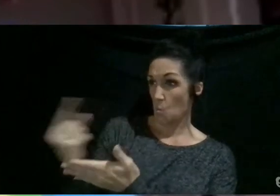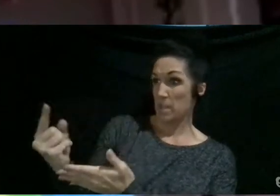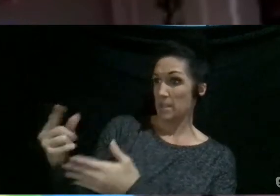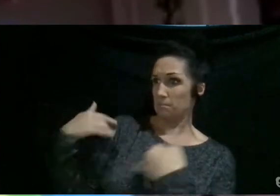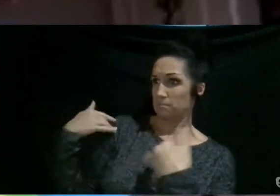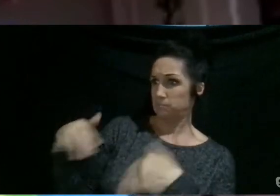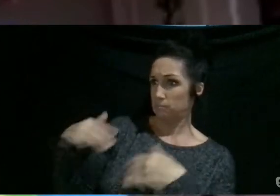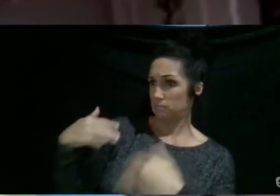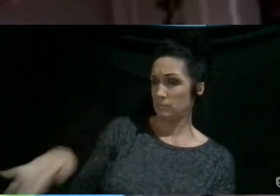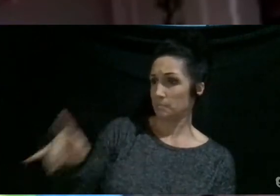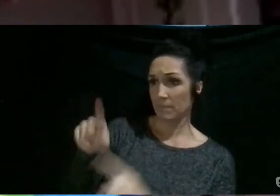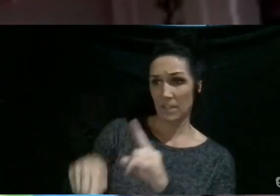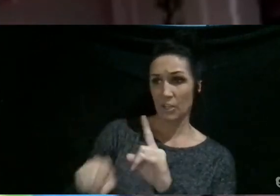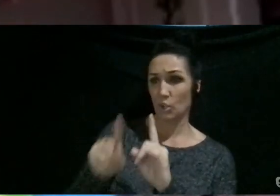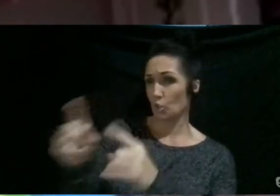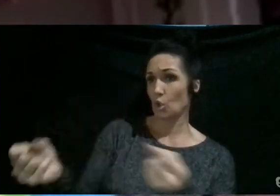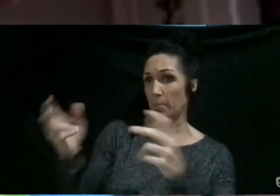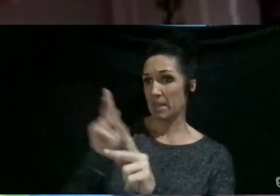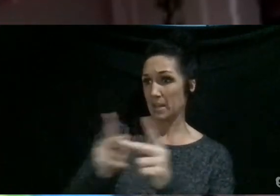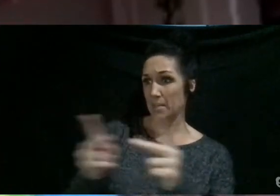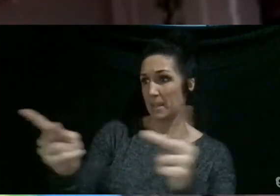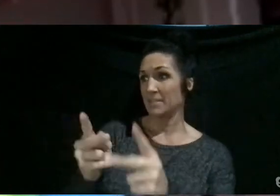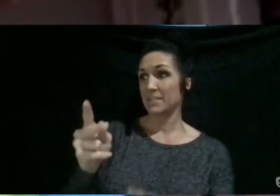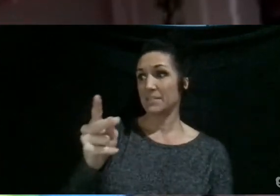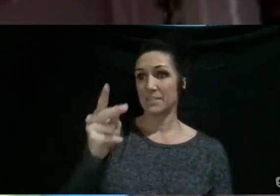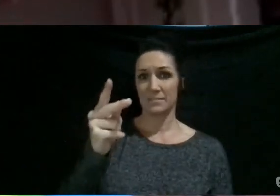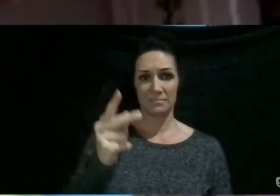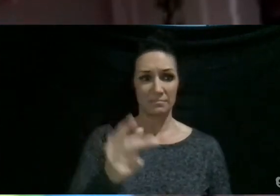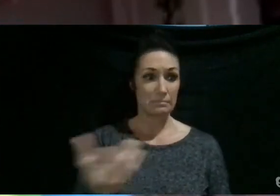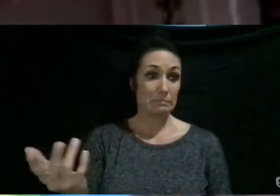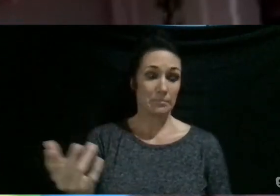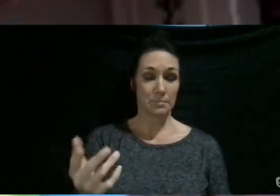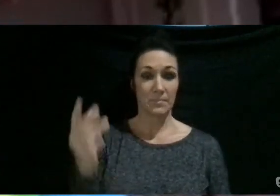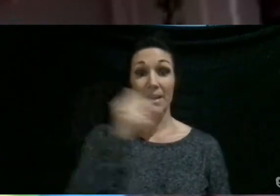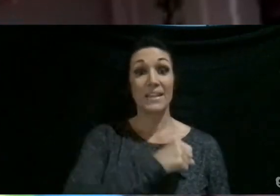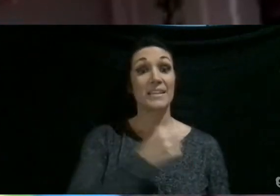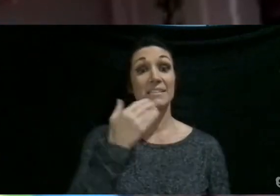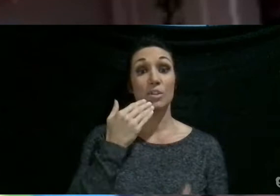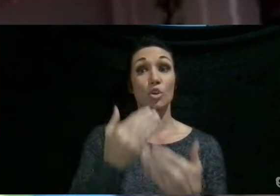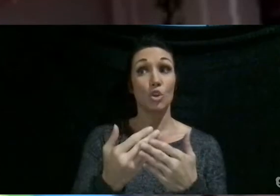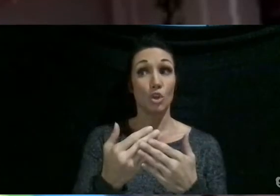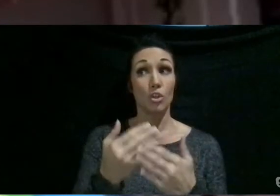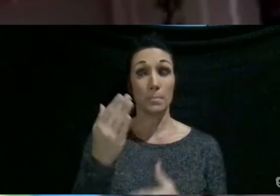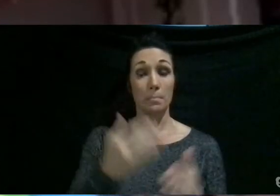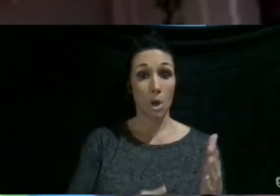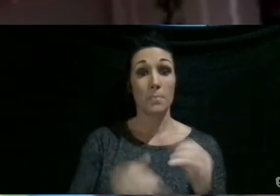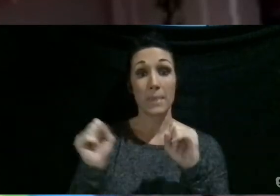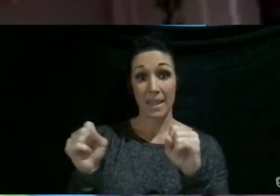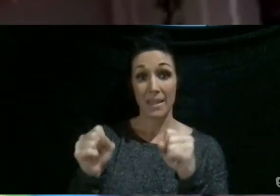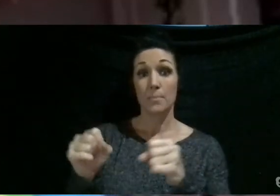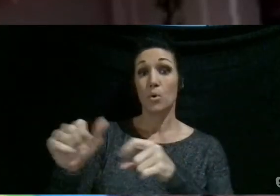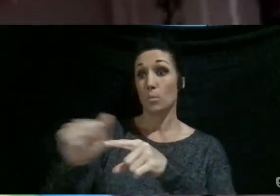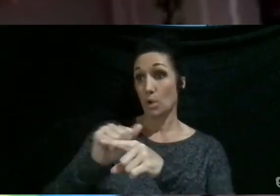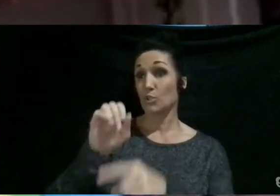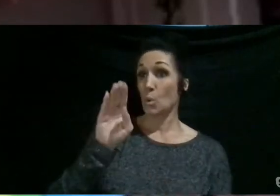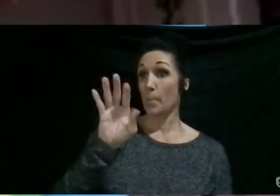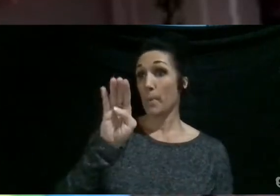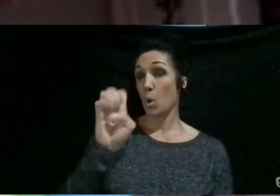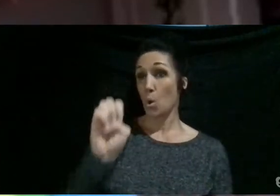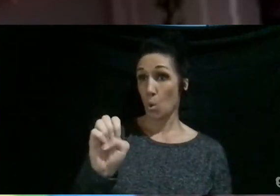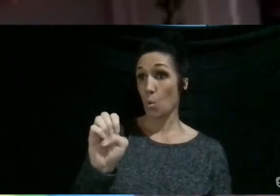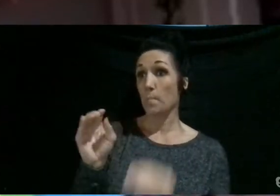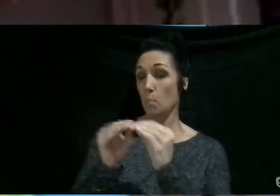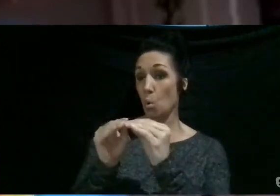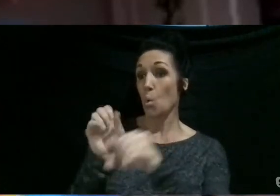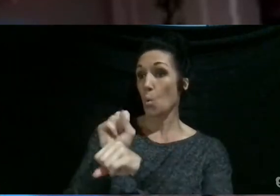go many places. I was mostly, like, stuck at home, but I guess the good part is that I've been able to, like, practice over more and work on art and, like,